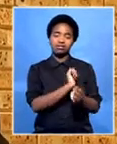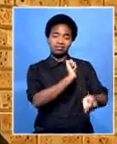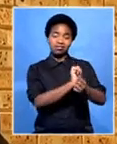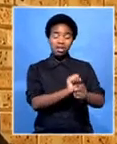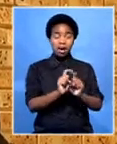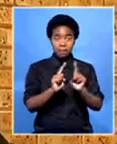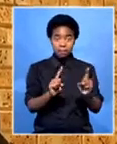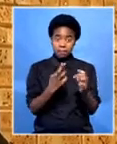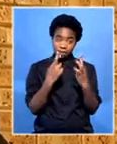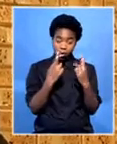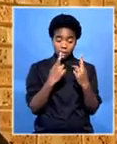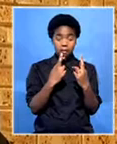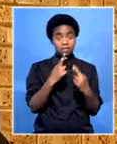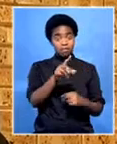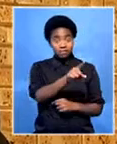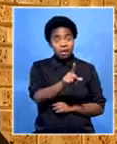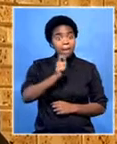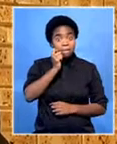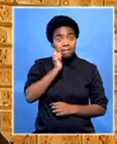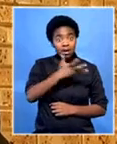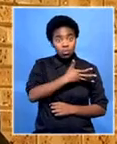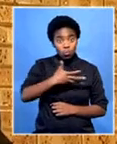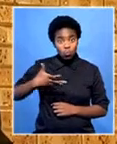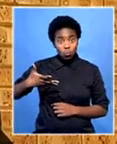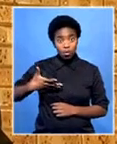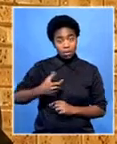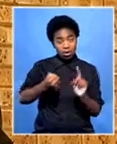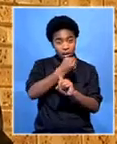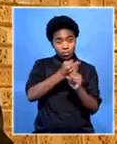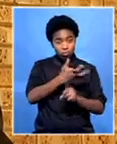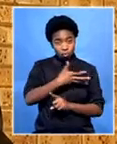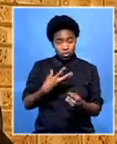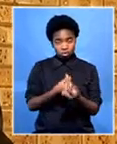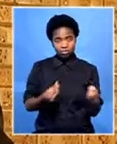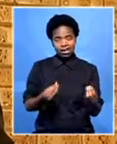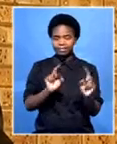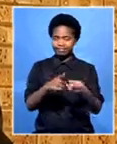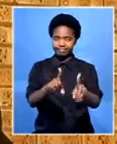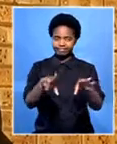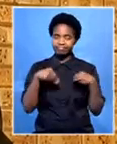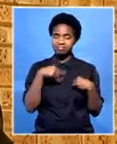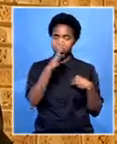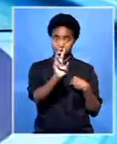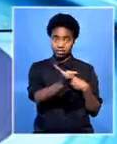community that women and child abuse will not be tolerated. Sipo Stirman, SABC News, Pretoria.